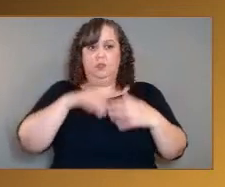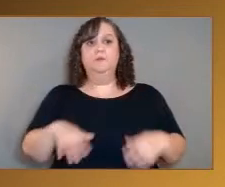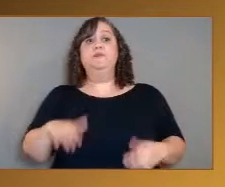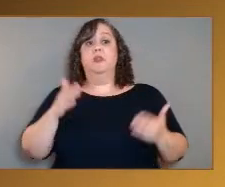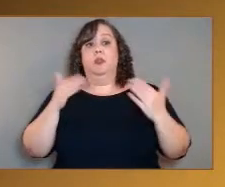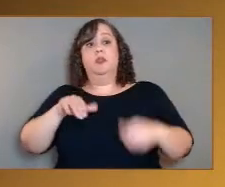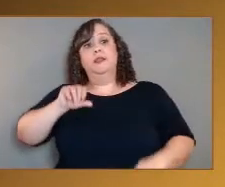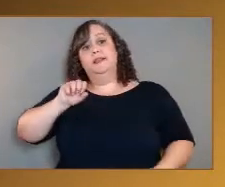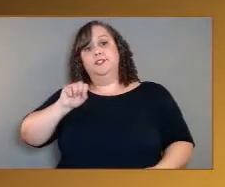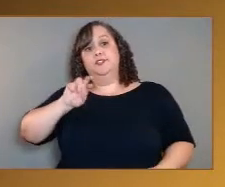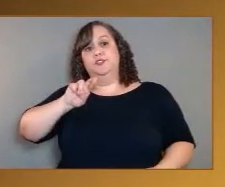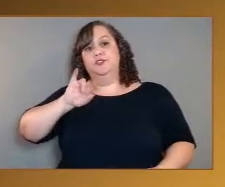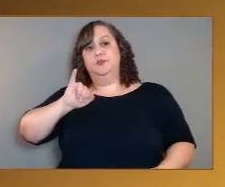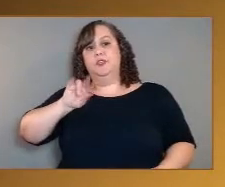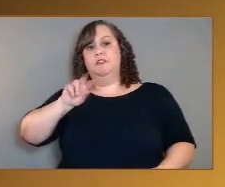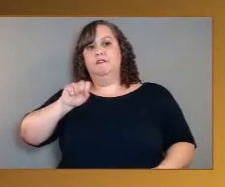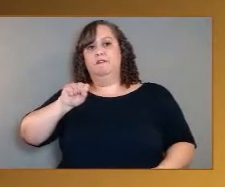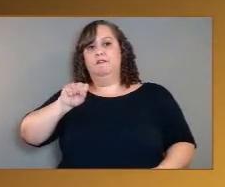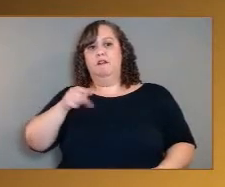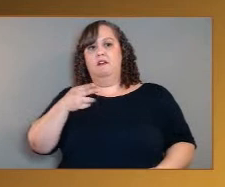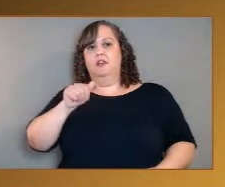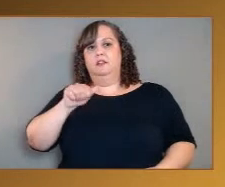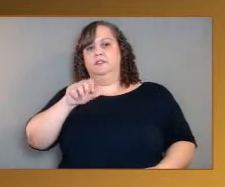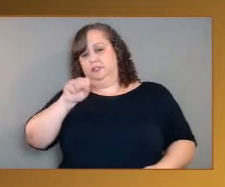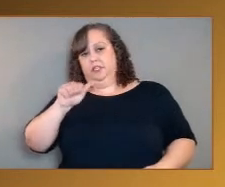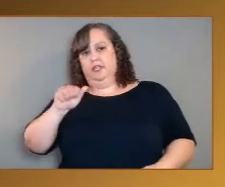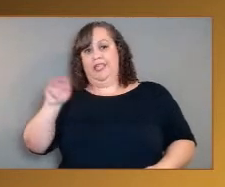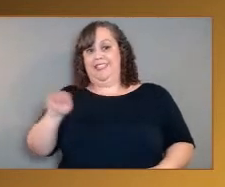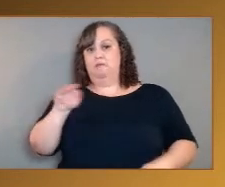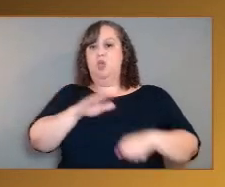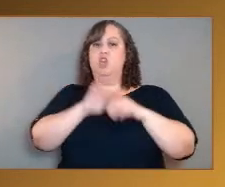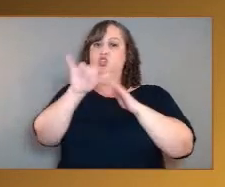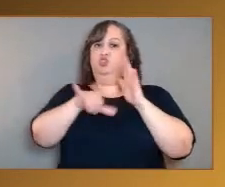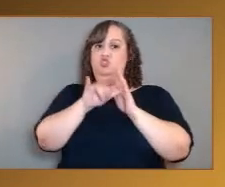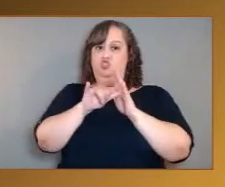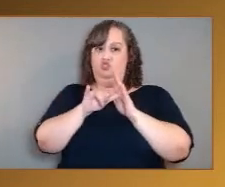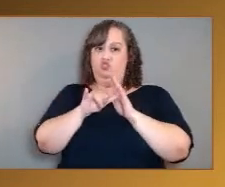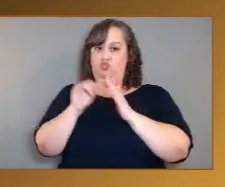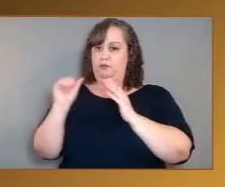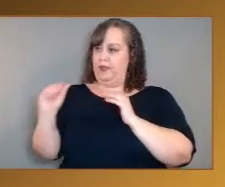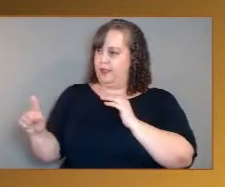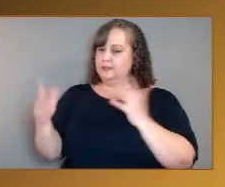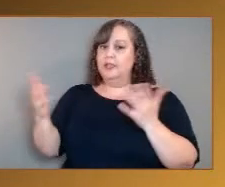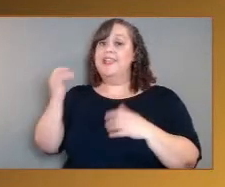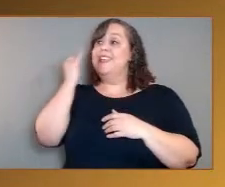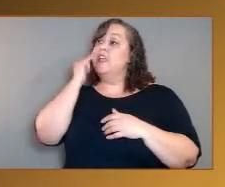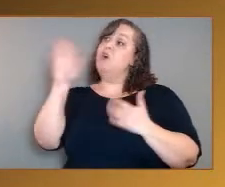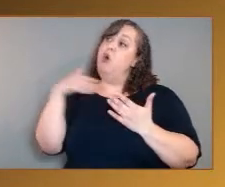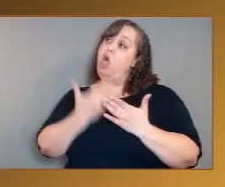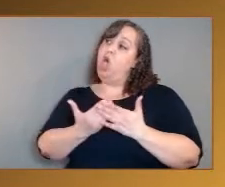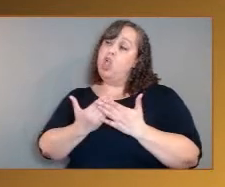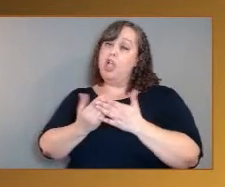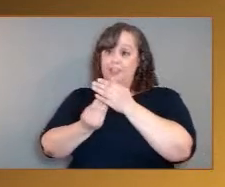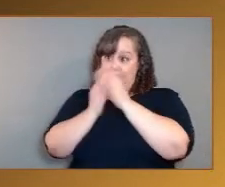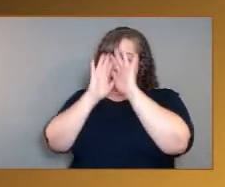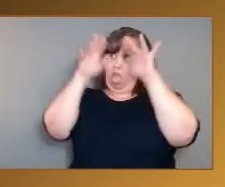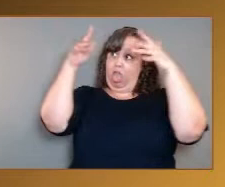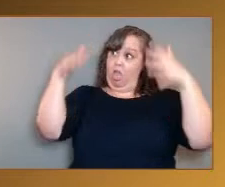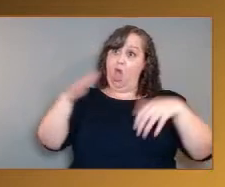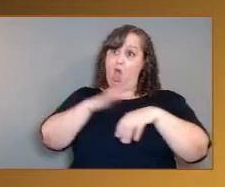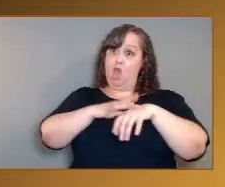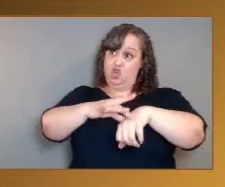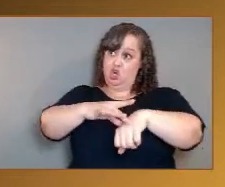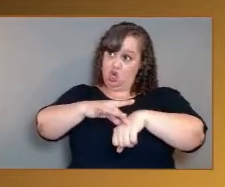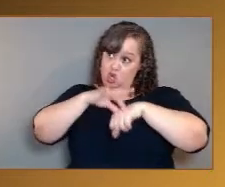asks, a speculative question about Earth. If all the volcanoes on Earth started erupting at once, could that turn